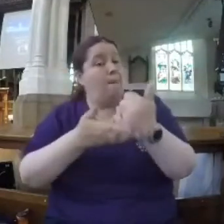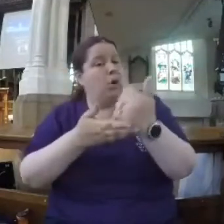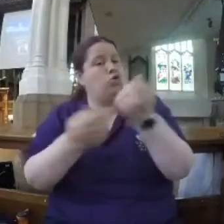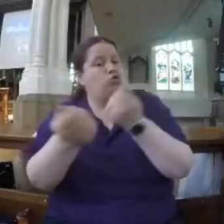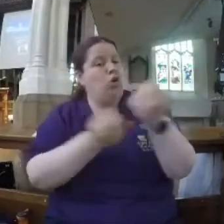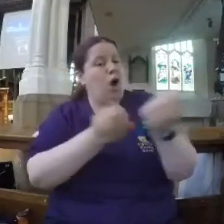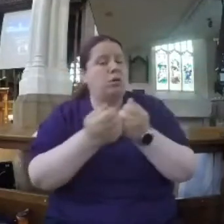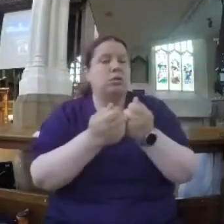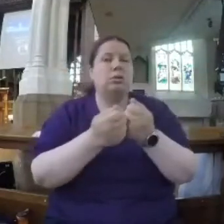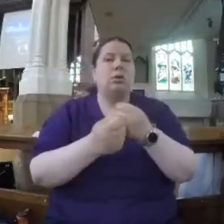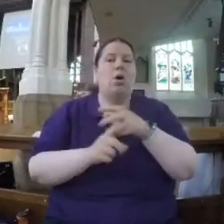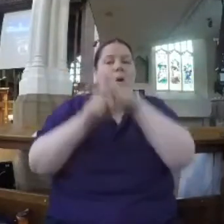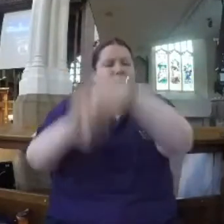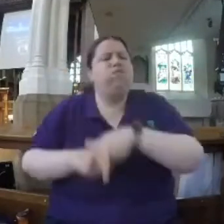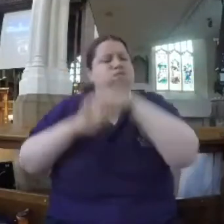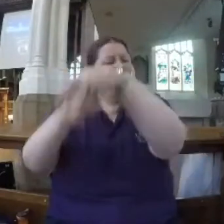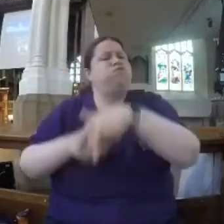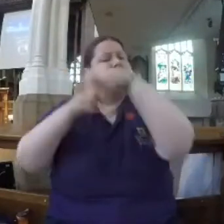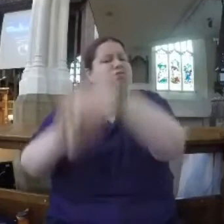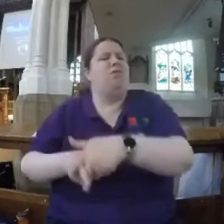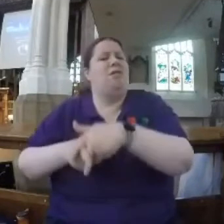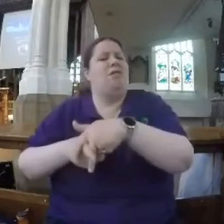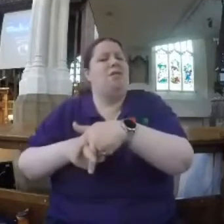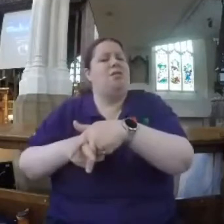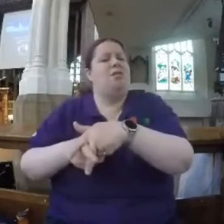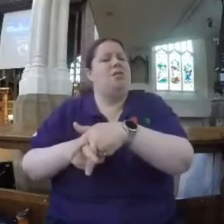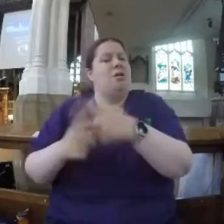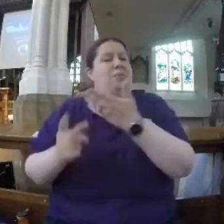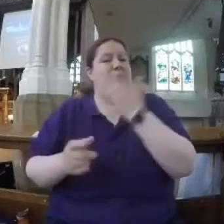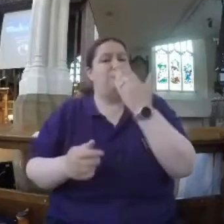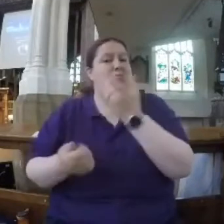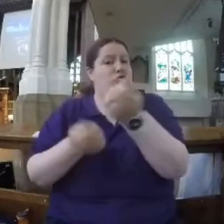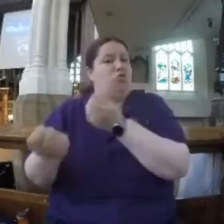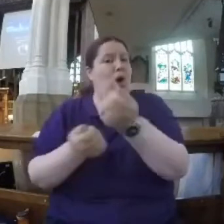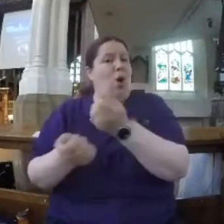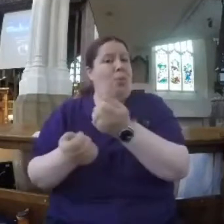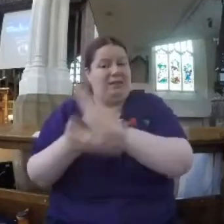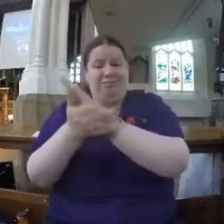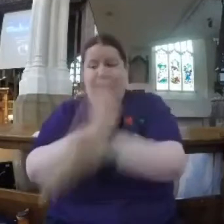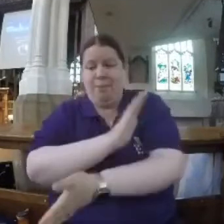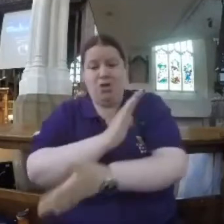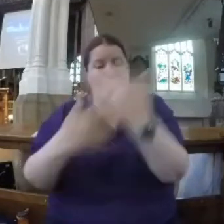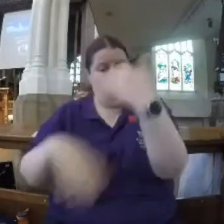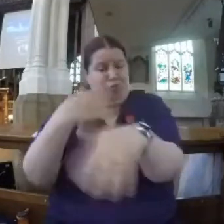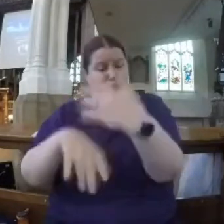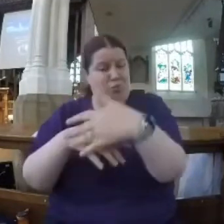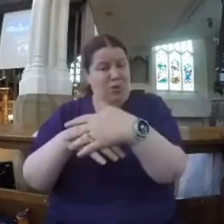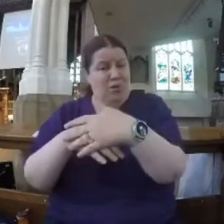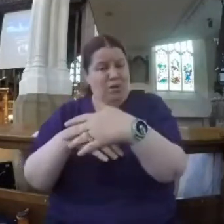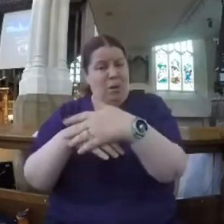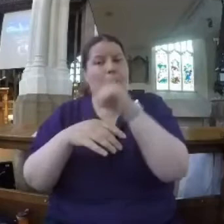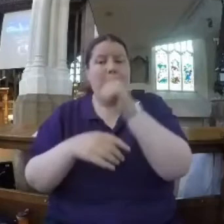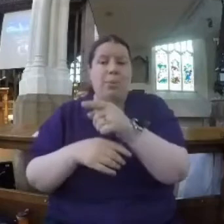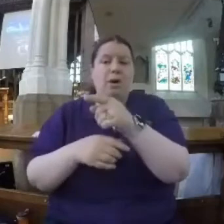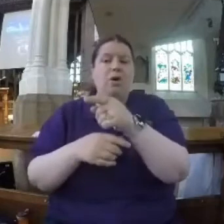Wild horses, like a bucking bronco, can be out of control. They can damage and hurt things and people. But a broken horse is